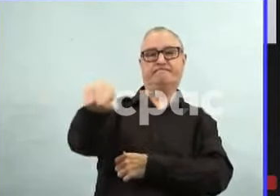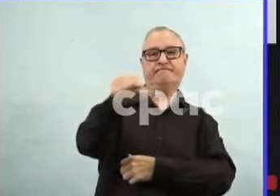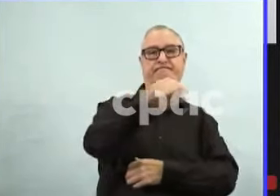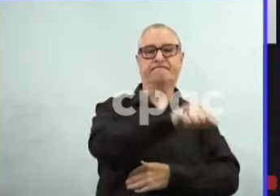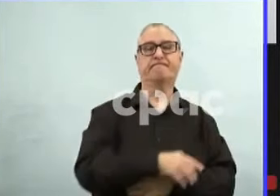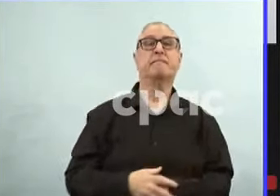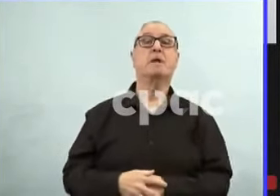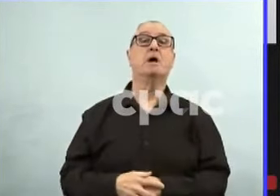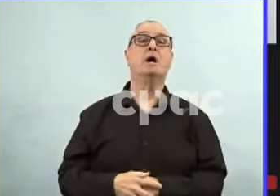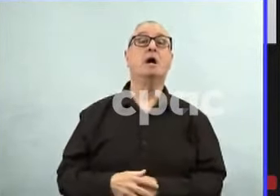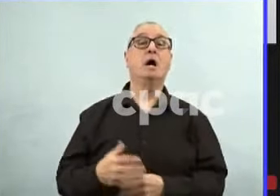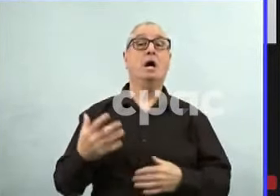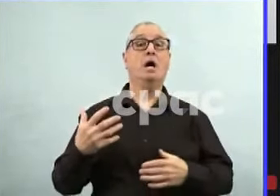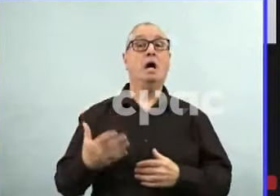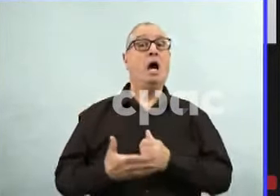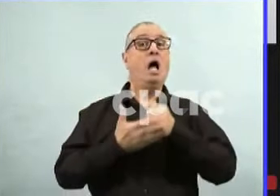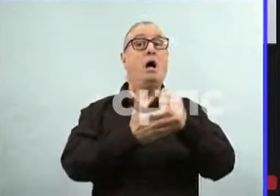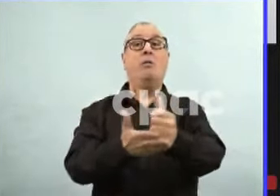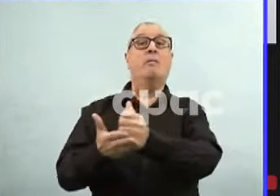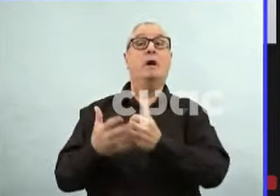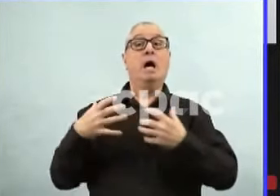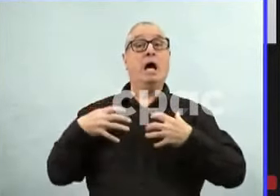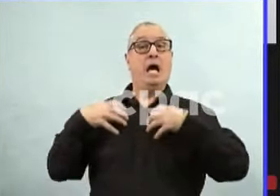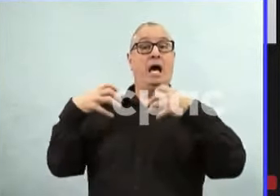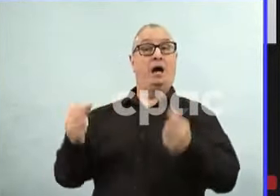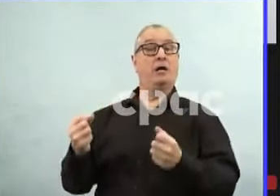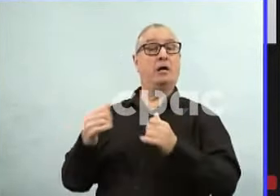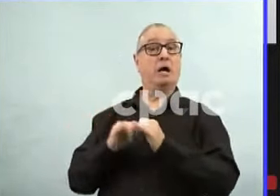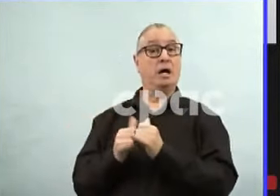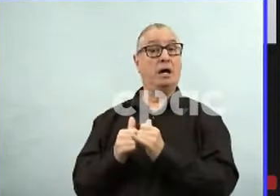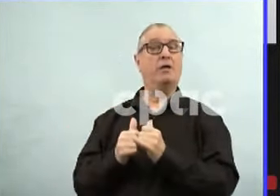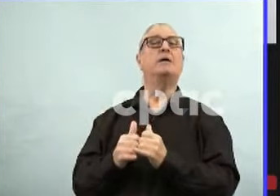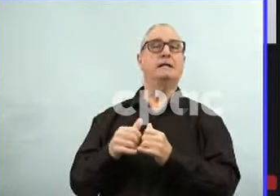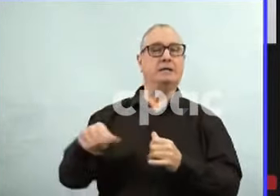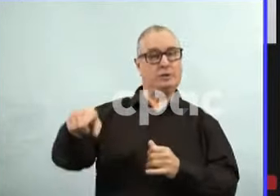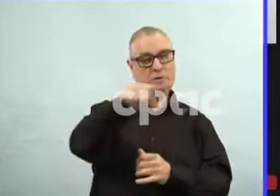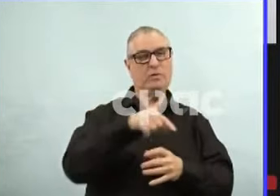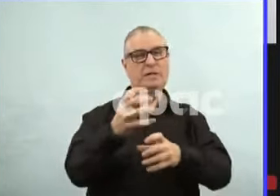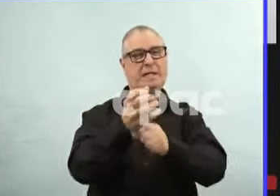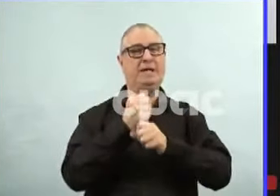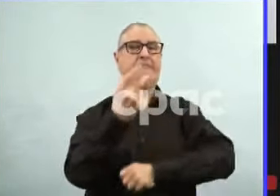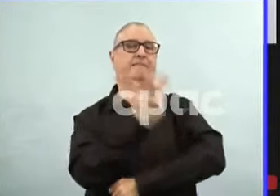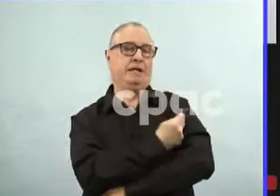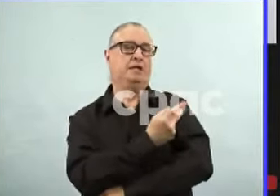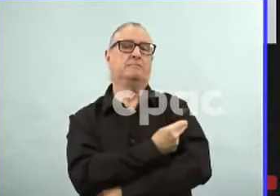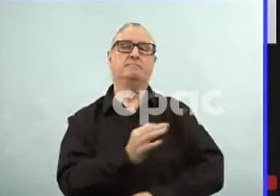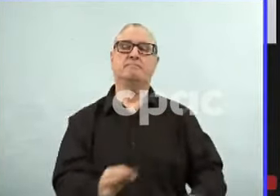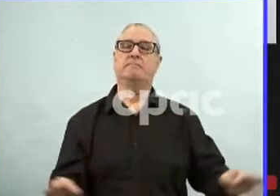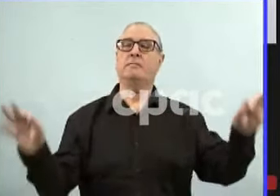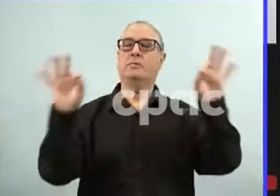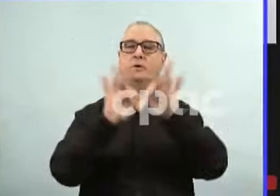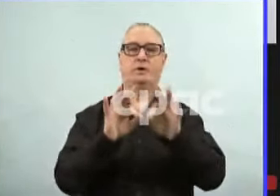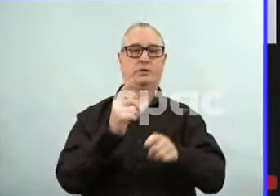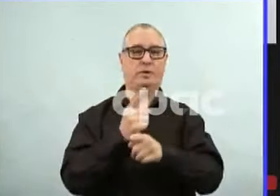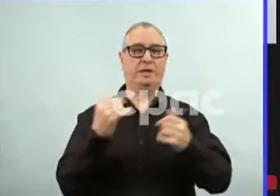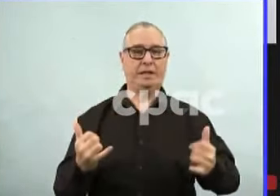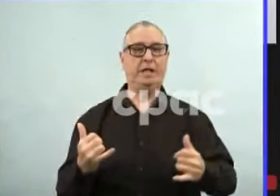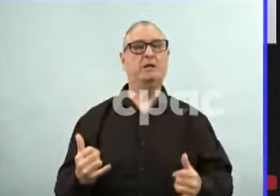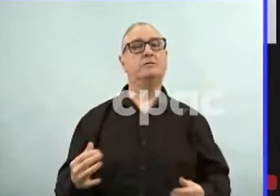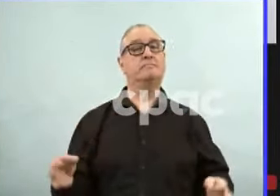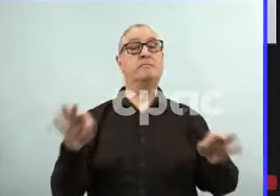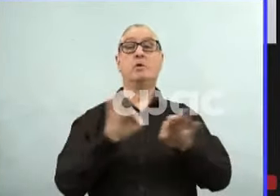vaccination. Increasing vaccination is one way we can continue to keep ourselves and each other safe in the months ahead.